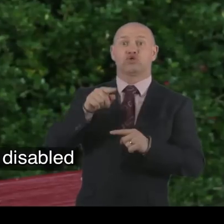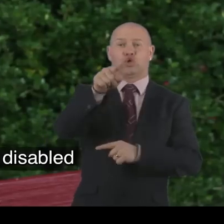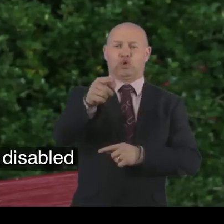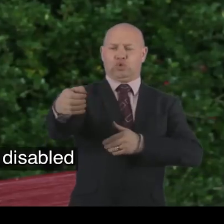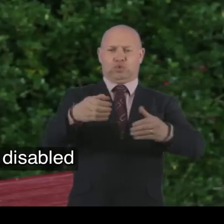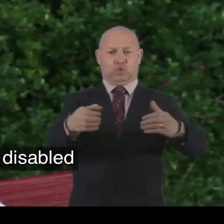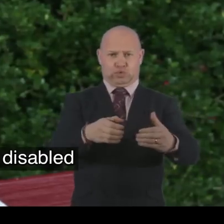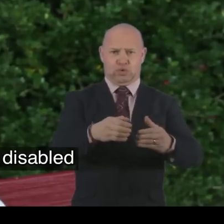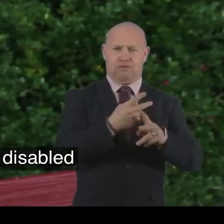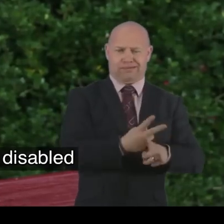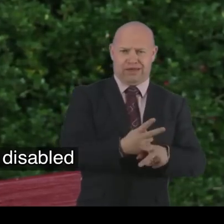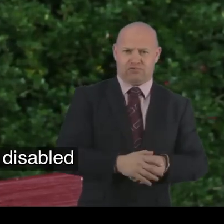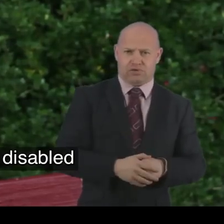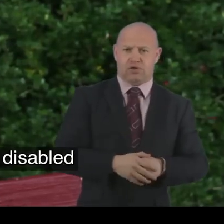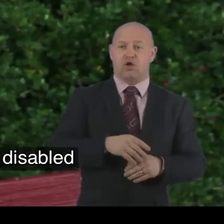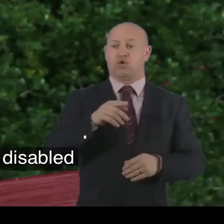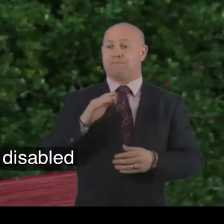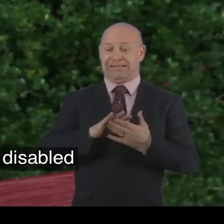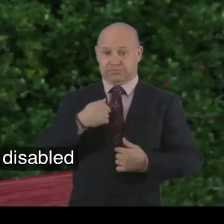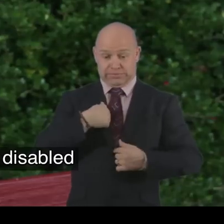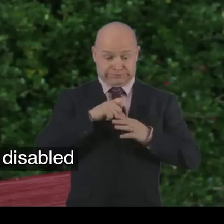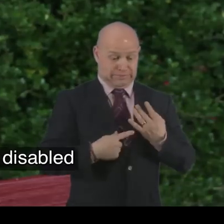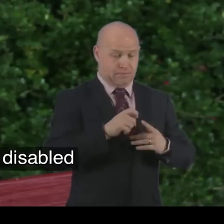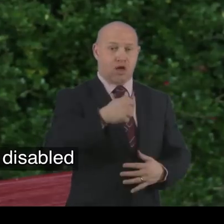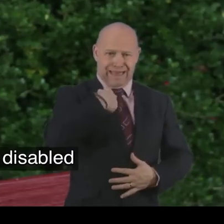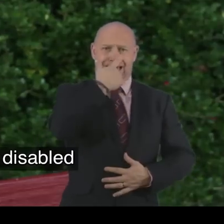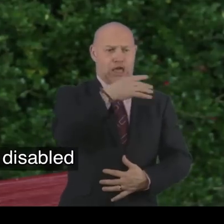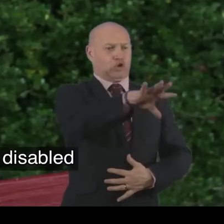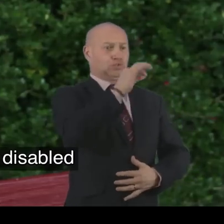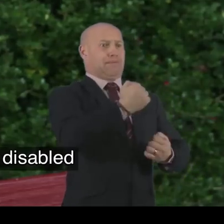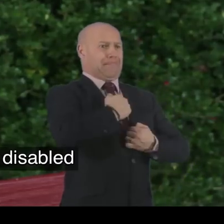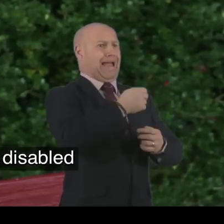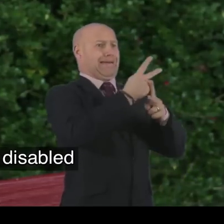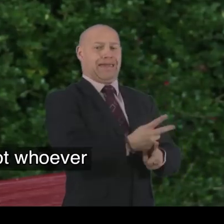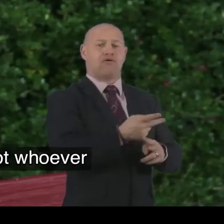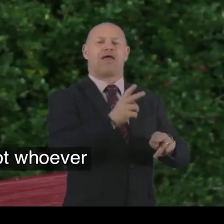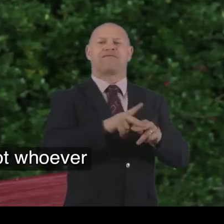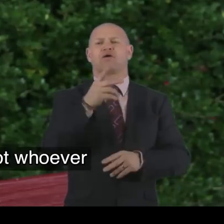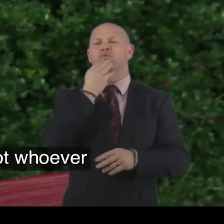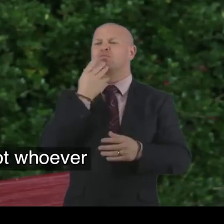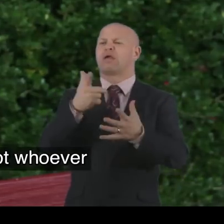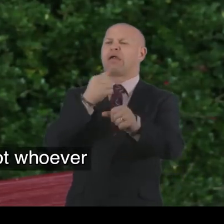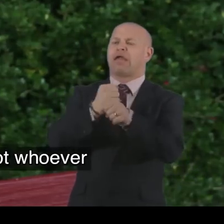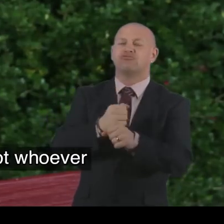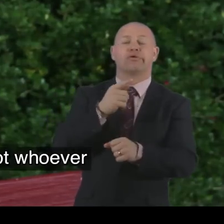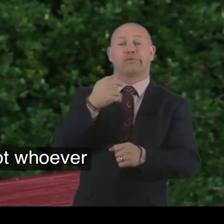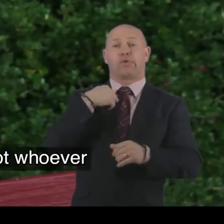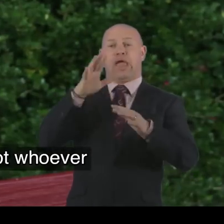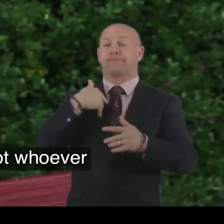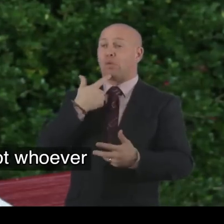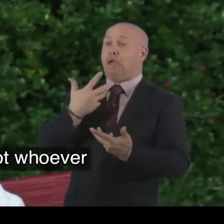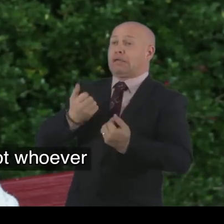That's looking after. It allows you to bring in carers. It allows the disabled person. To choose their carers. Where if they were using agency care.